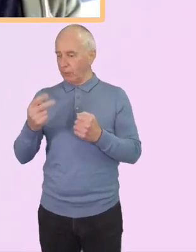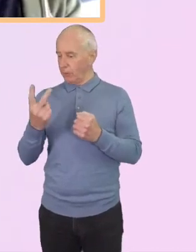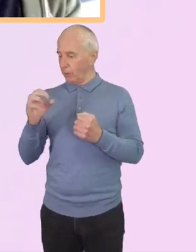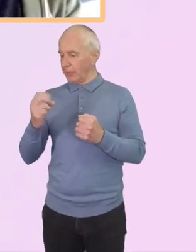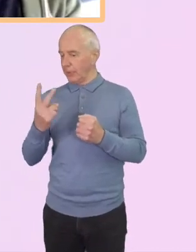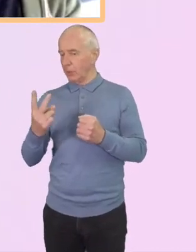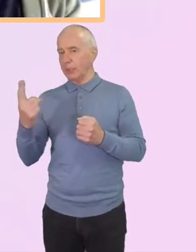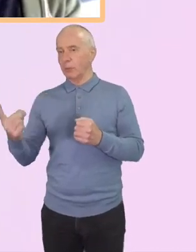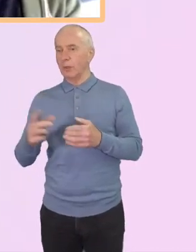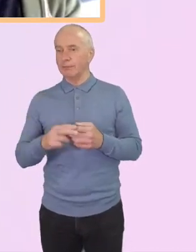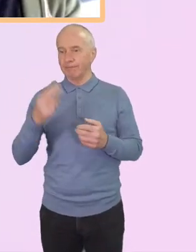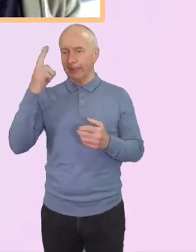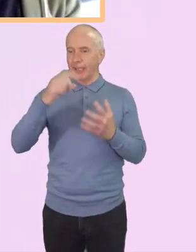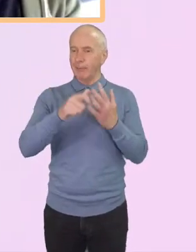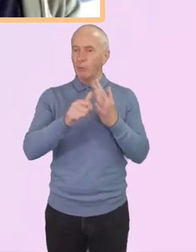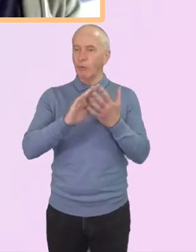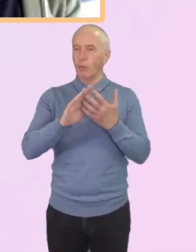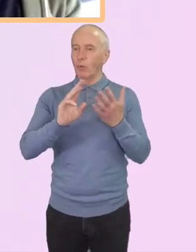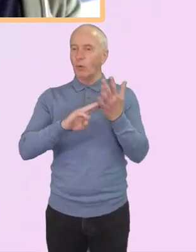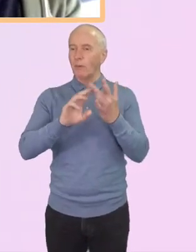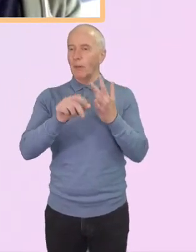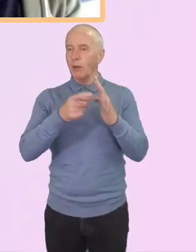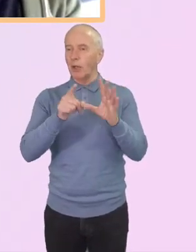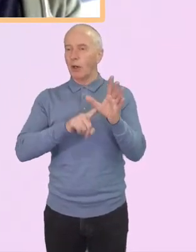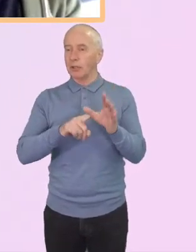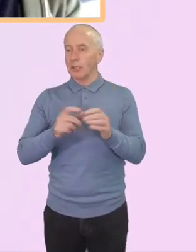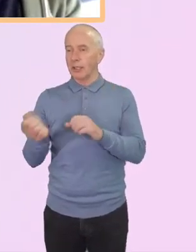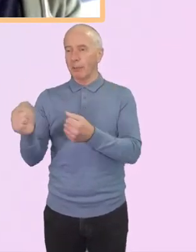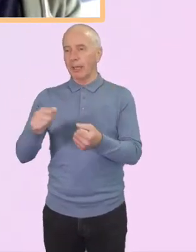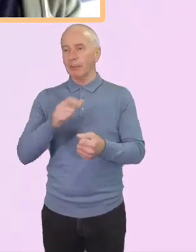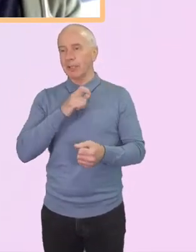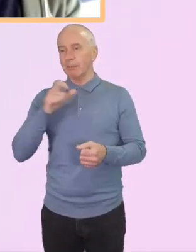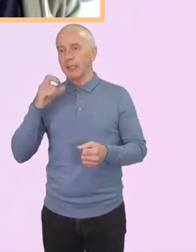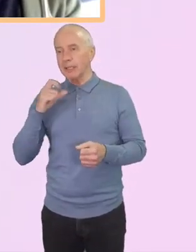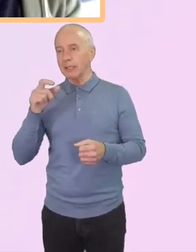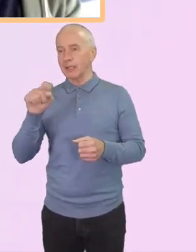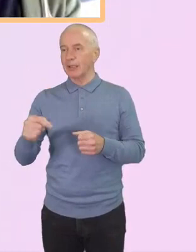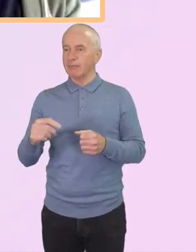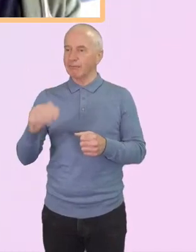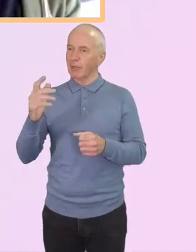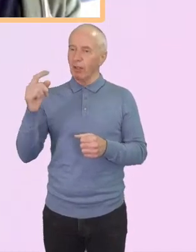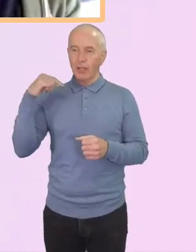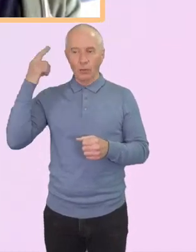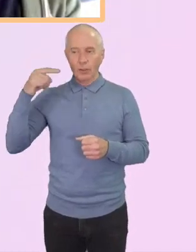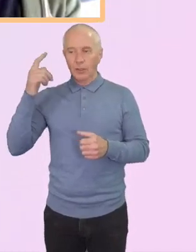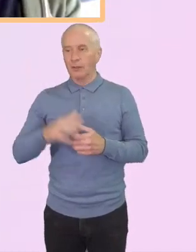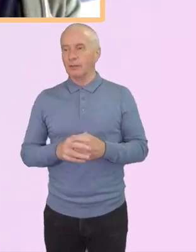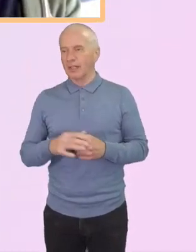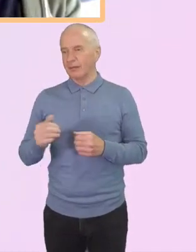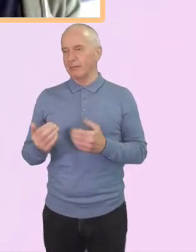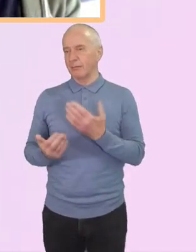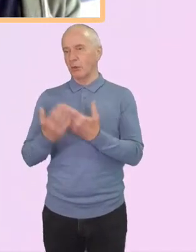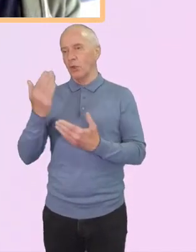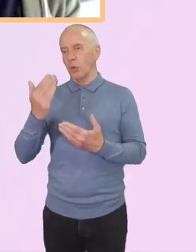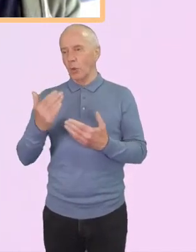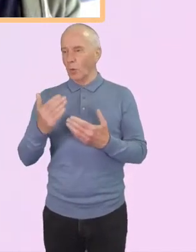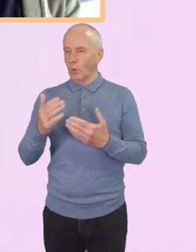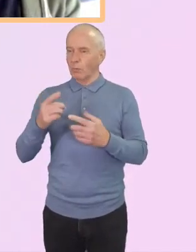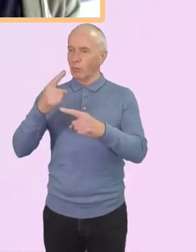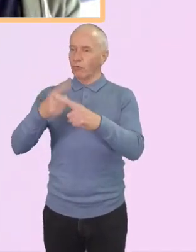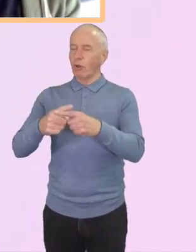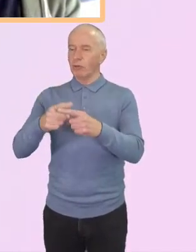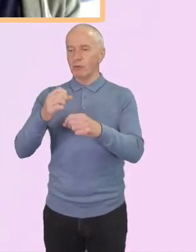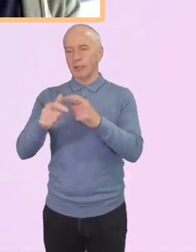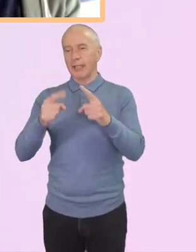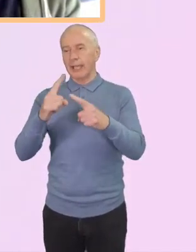My name is Ruth Moriarty. I'm a Baptist Minister in North London at Christchurch, New Southgate and Frye Barnet, and I'll be chairing our